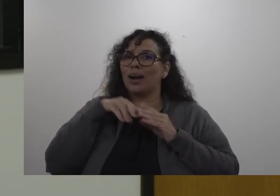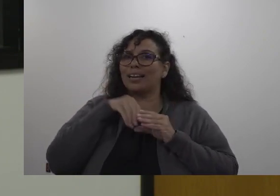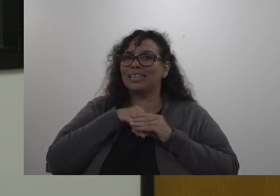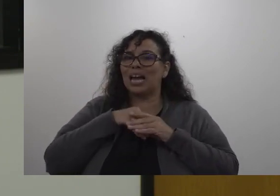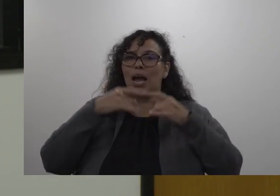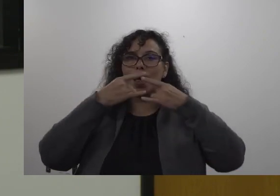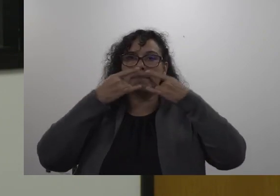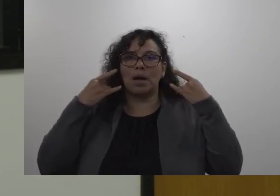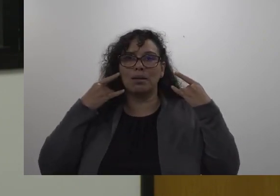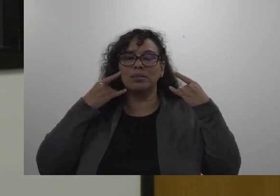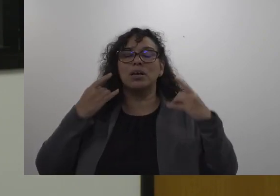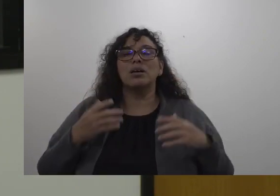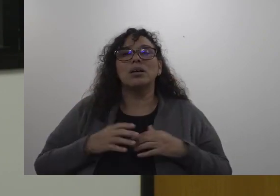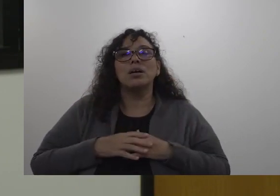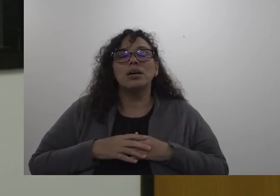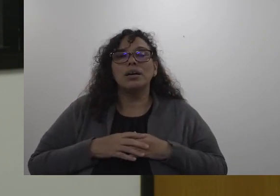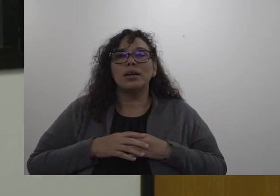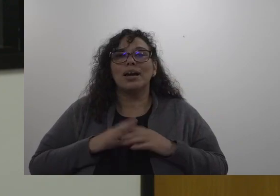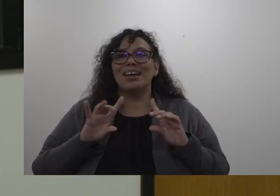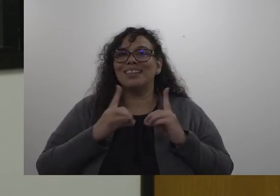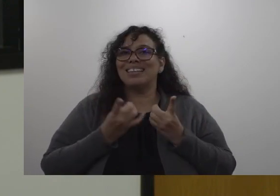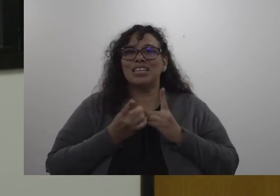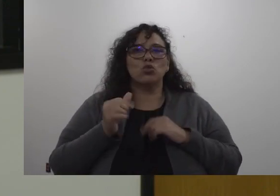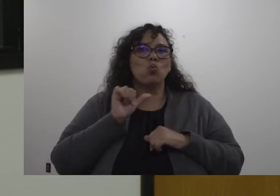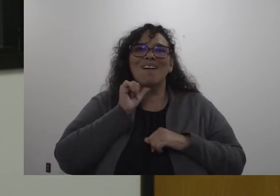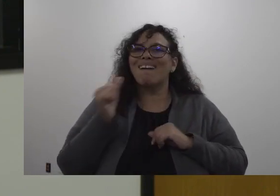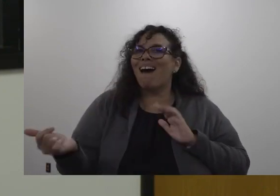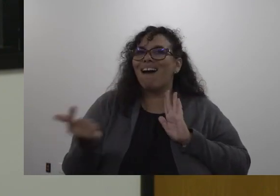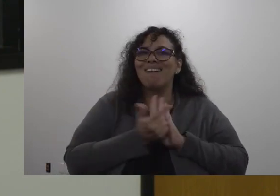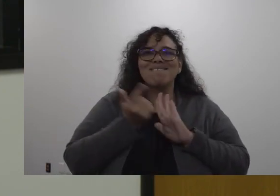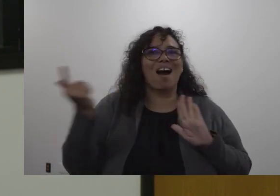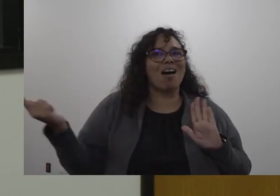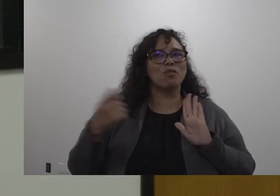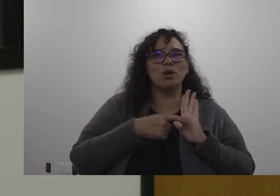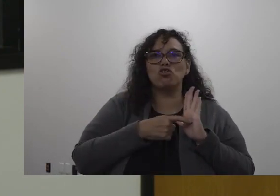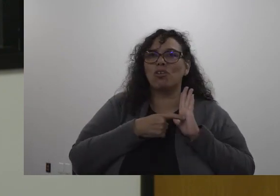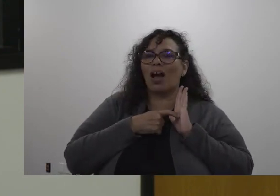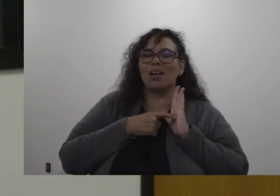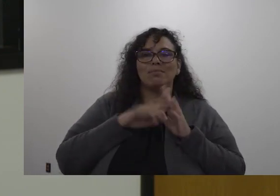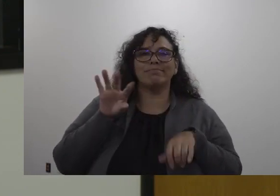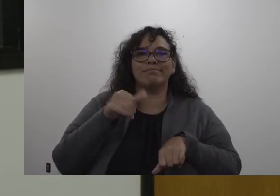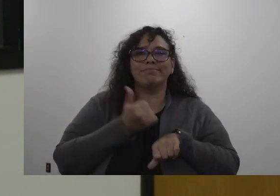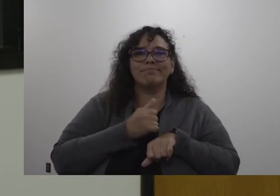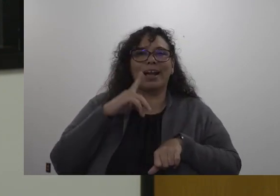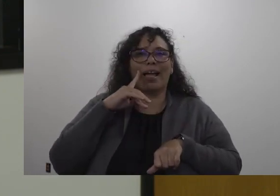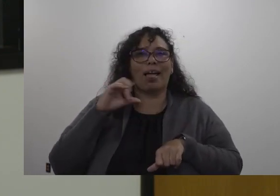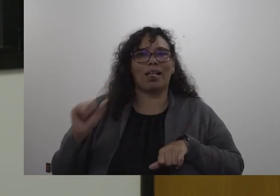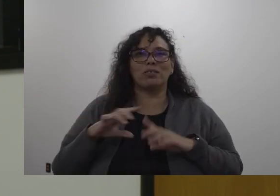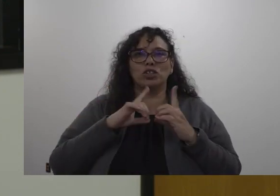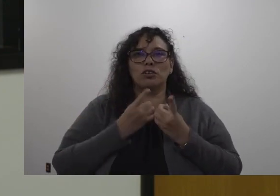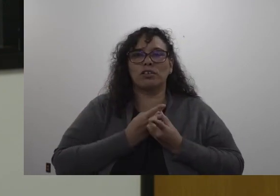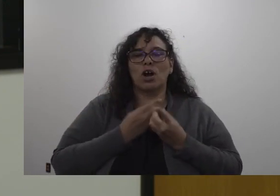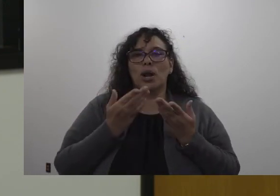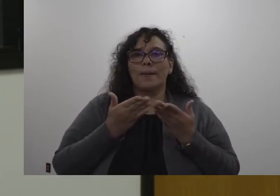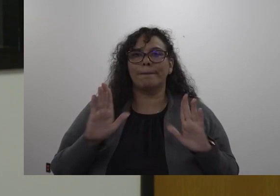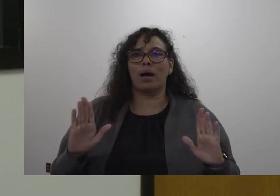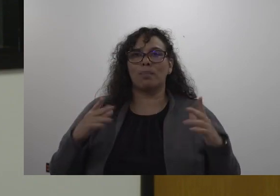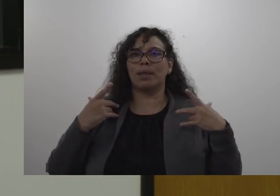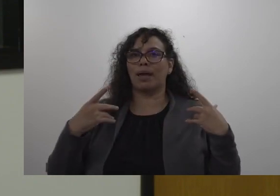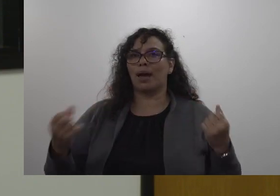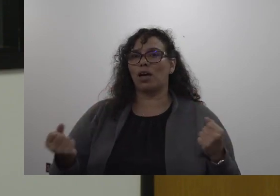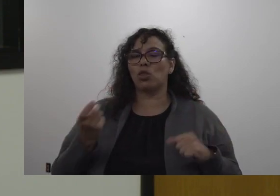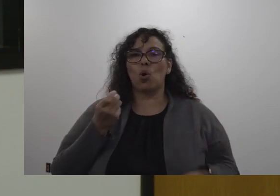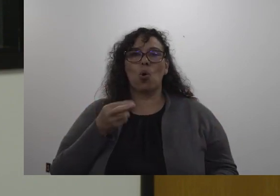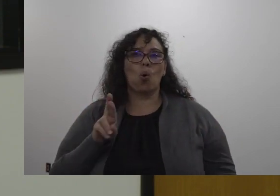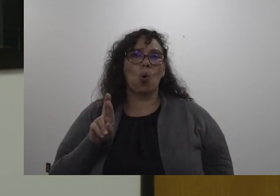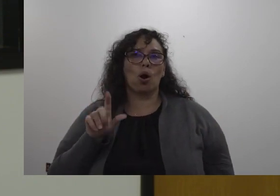publicly state that the district will not violate the requirements that have been set forth by the California Department of Public Health or the Long